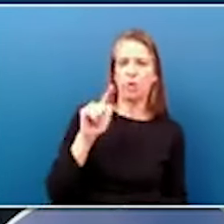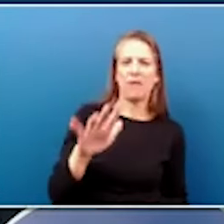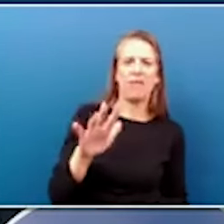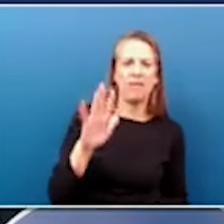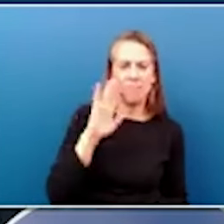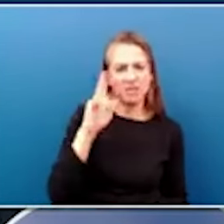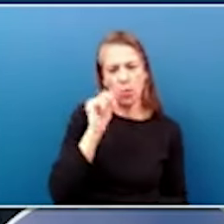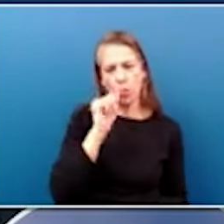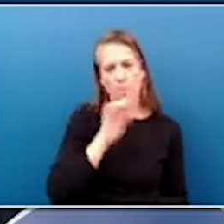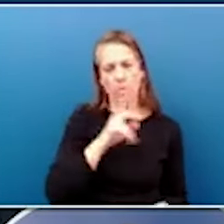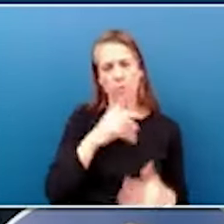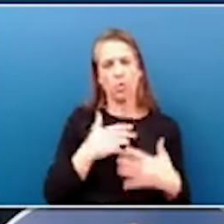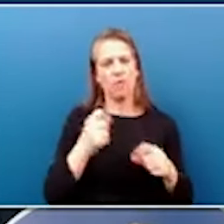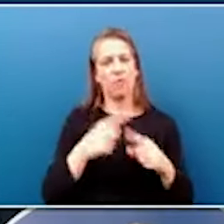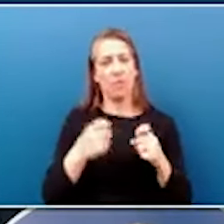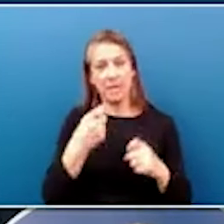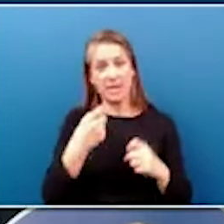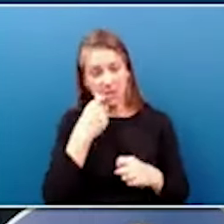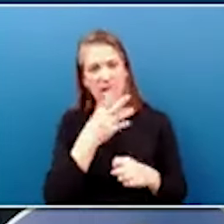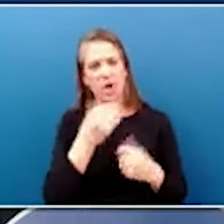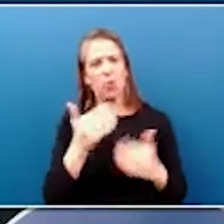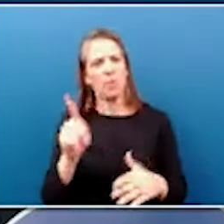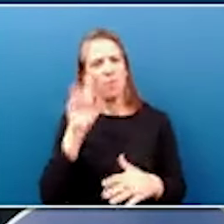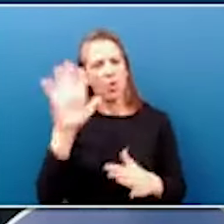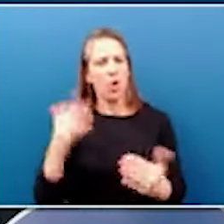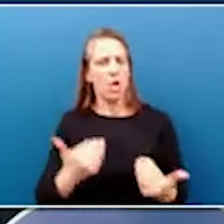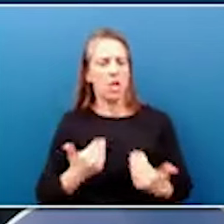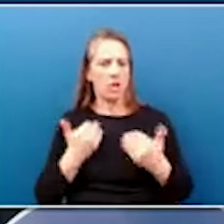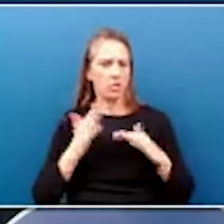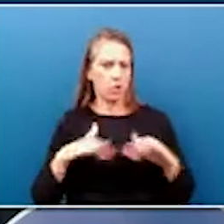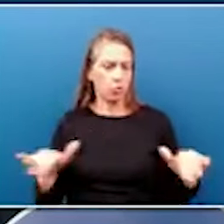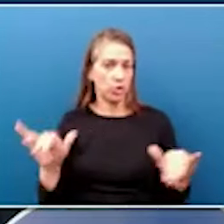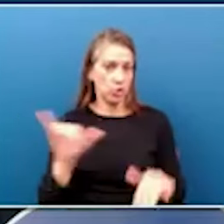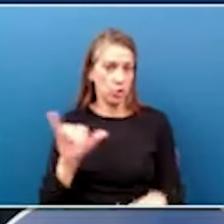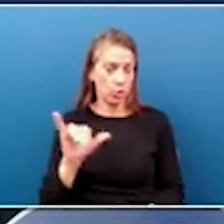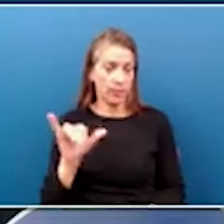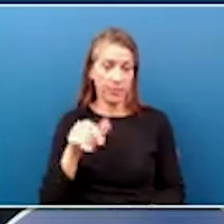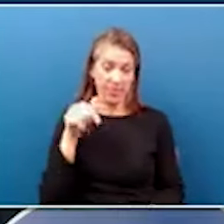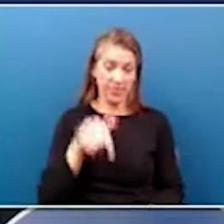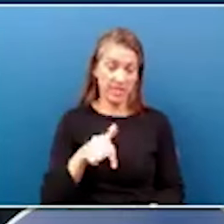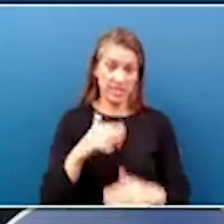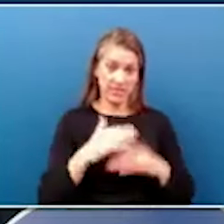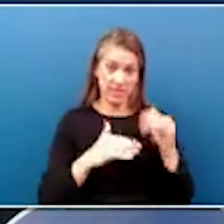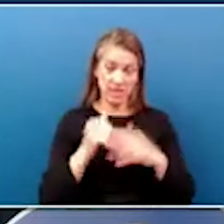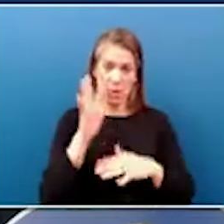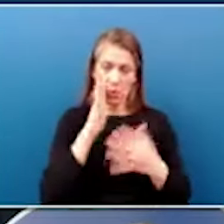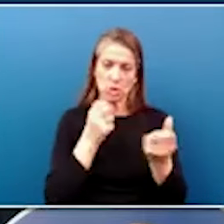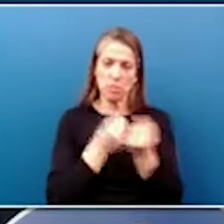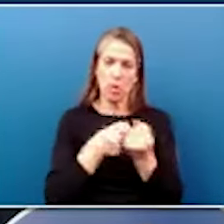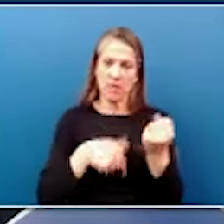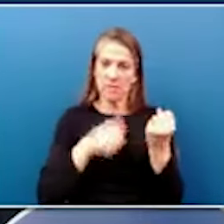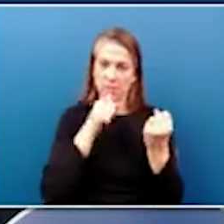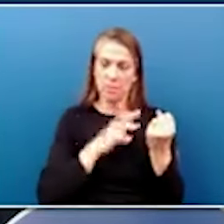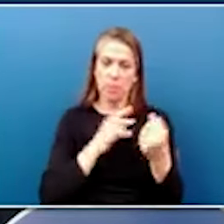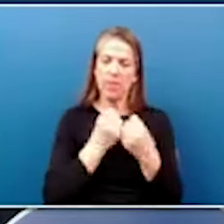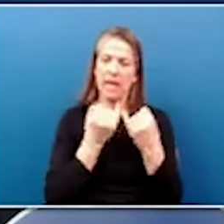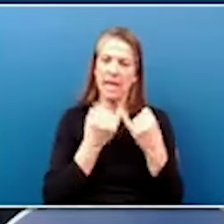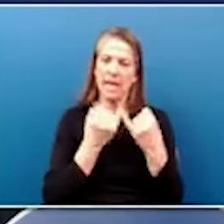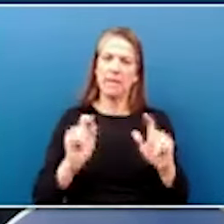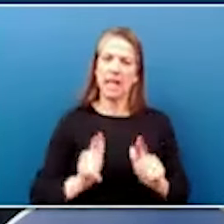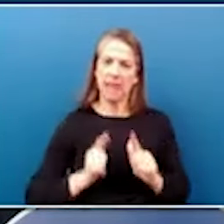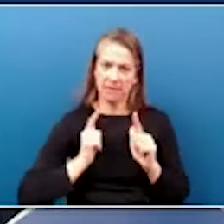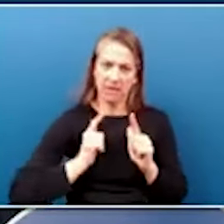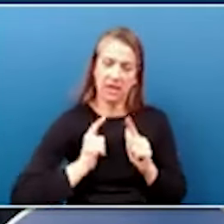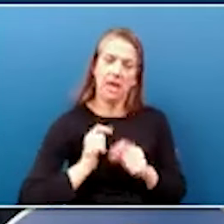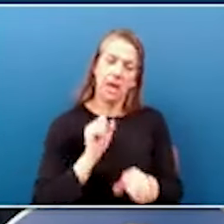from addiction as well as a room for their young children as well. This facility will support these women with independent living, employment,